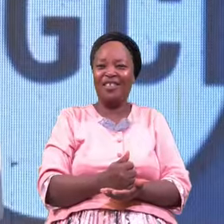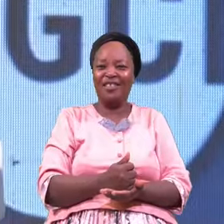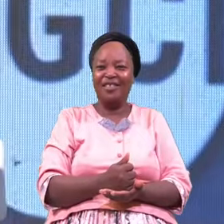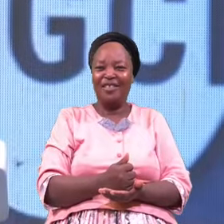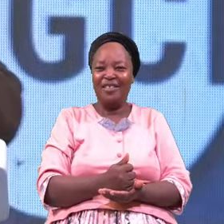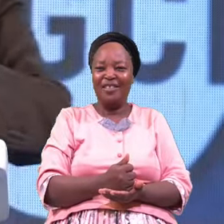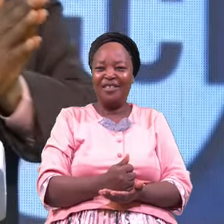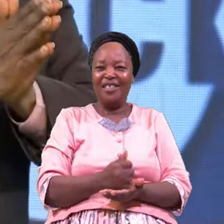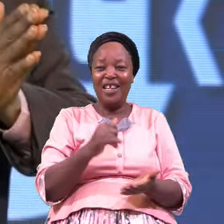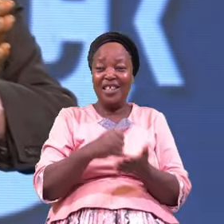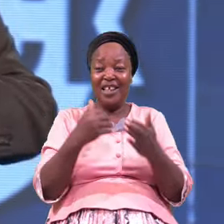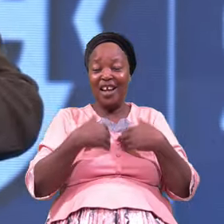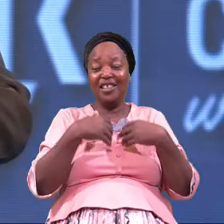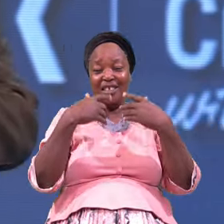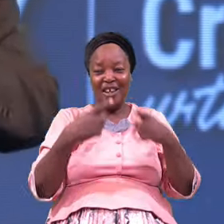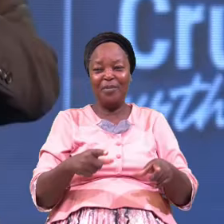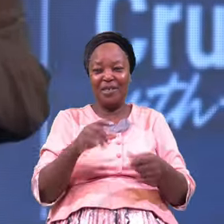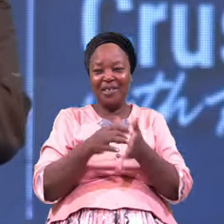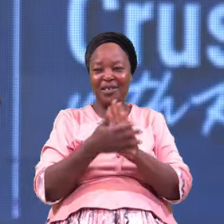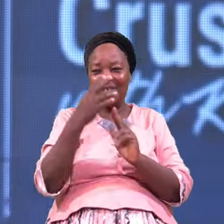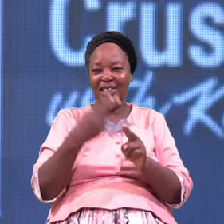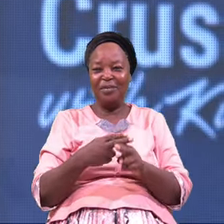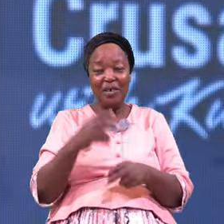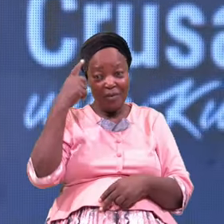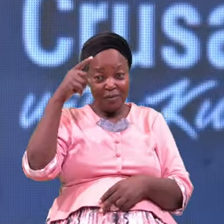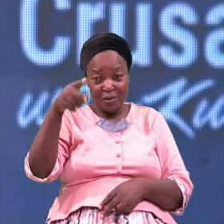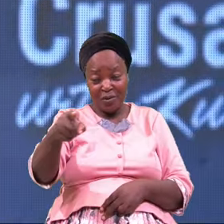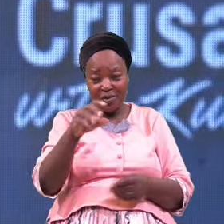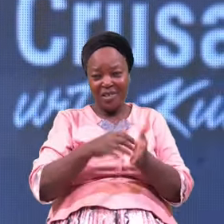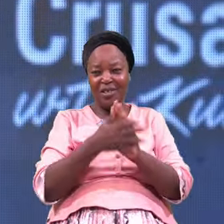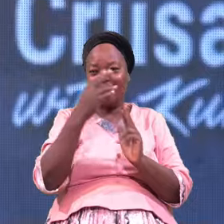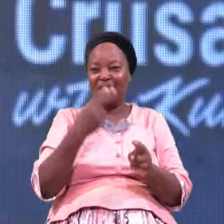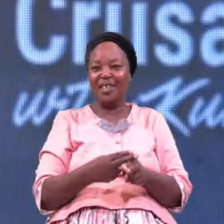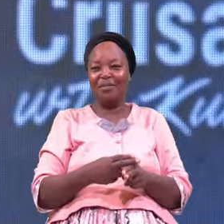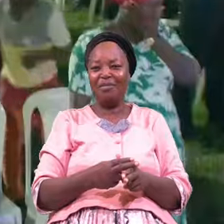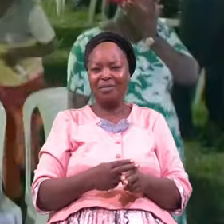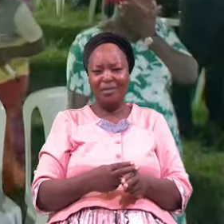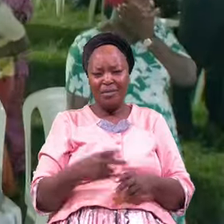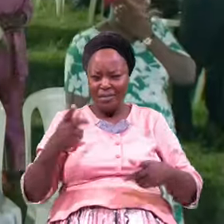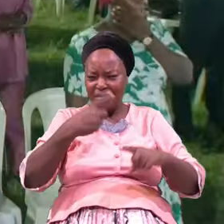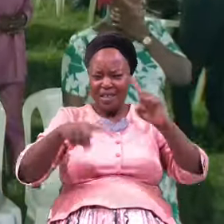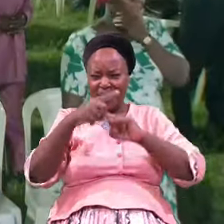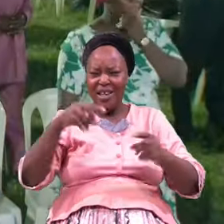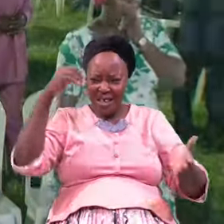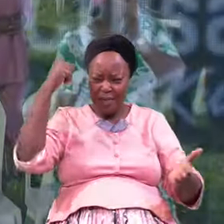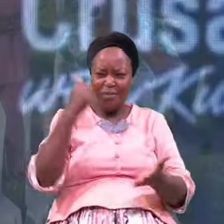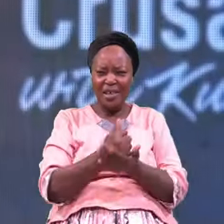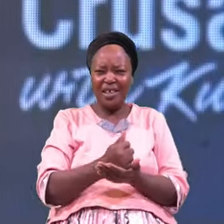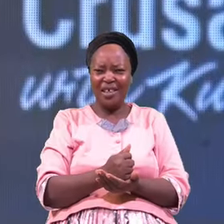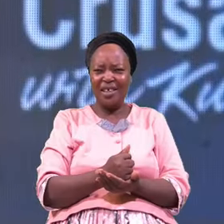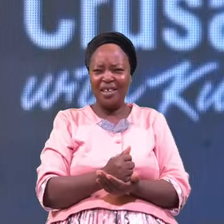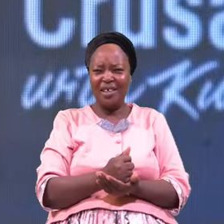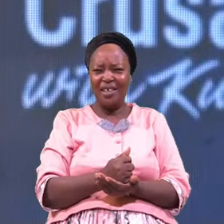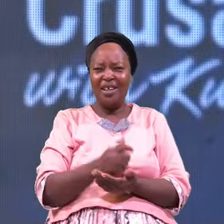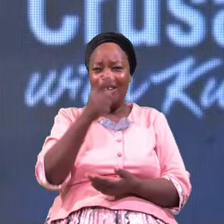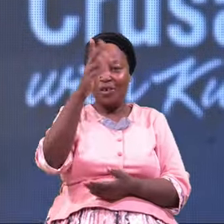It Has Come For You I Can't Hear You God Put